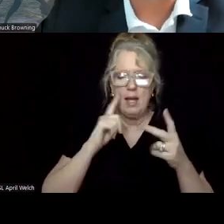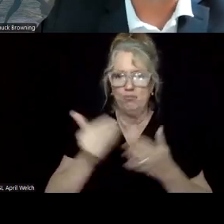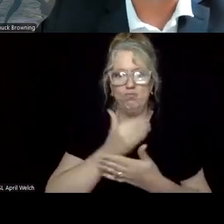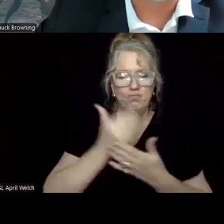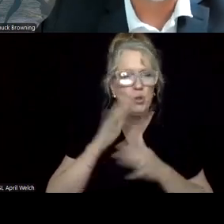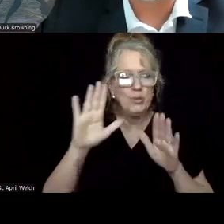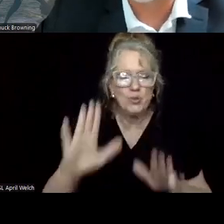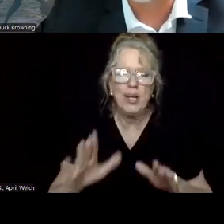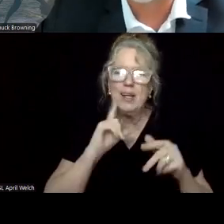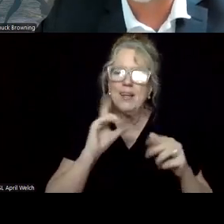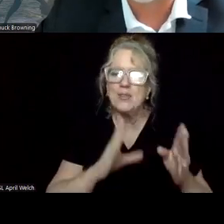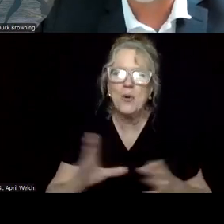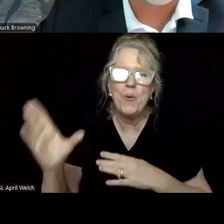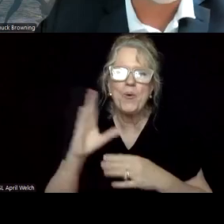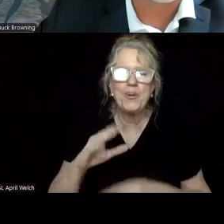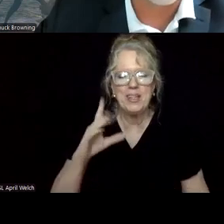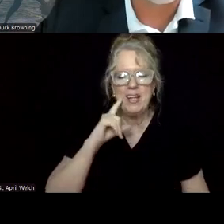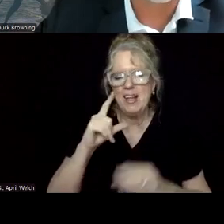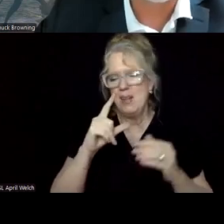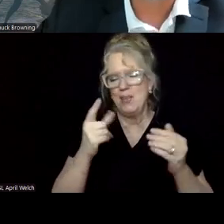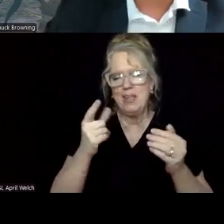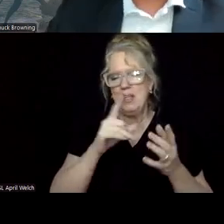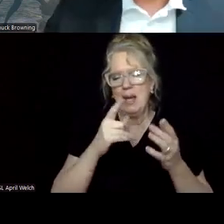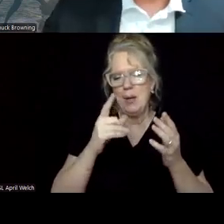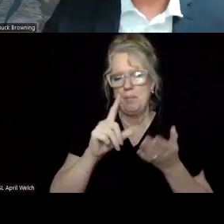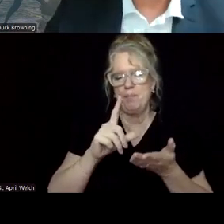put out and organized as the co-editors from Margie and Matt.